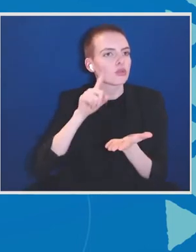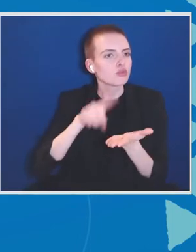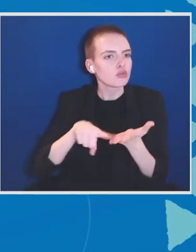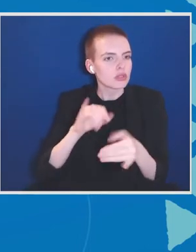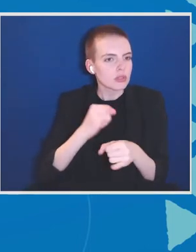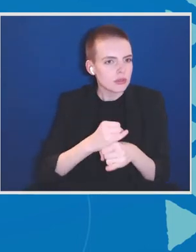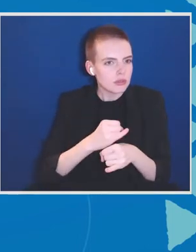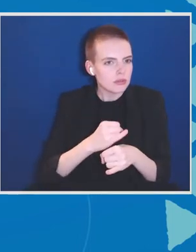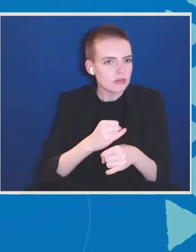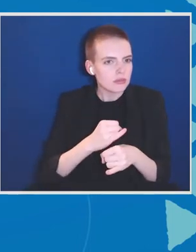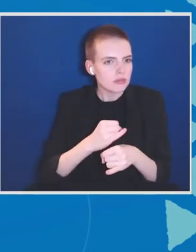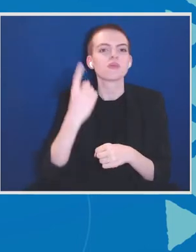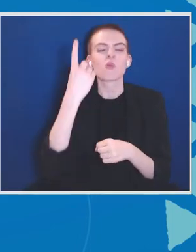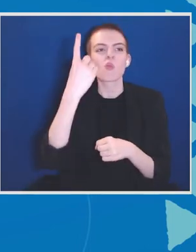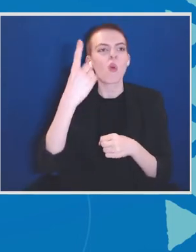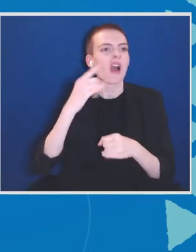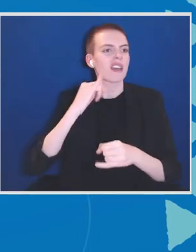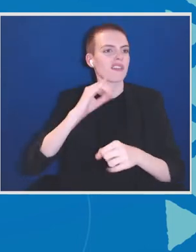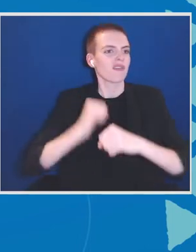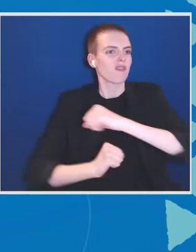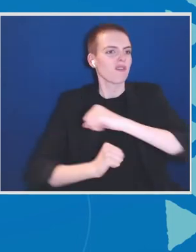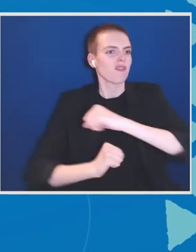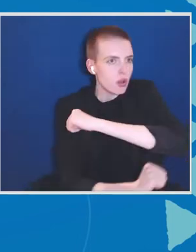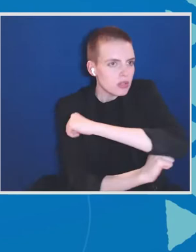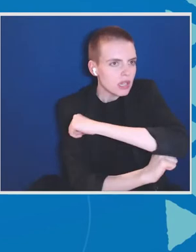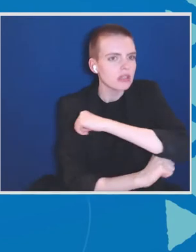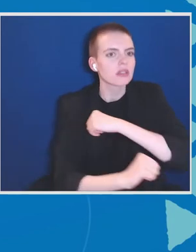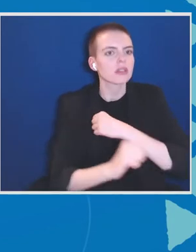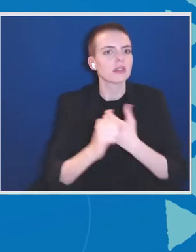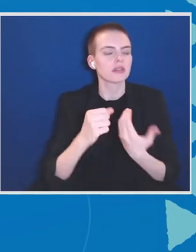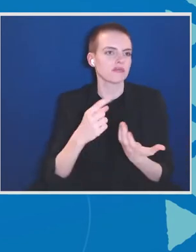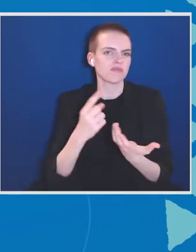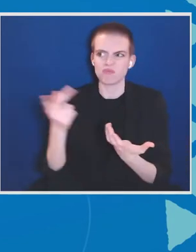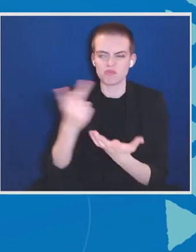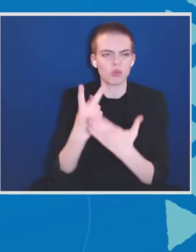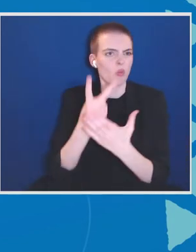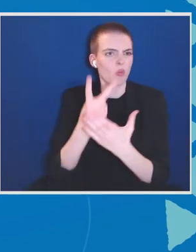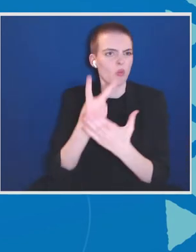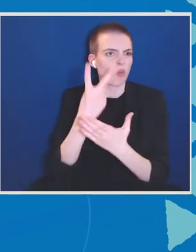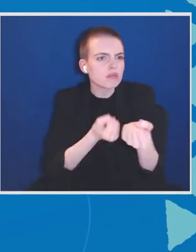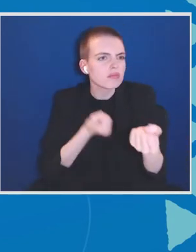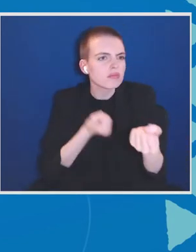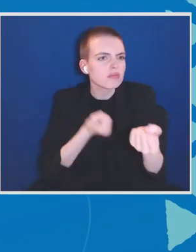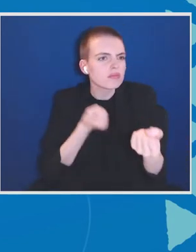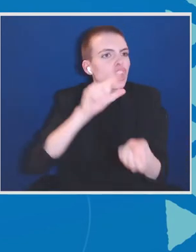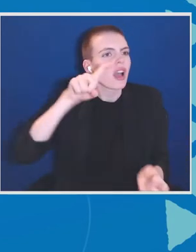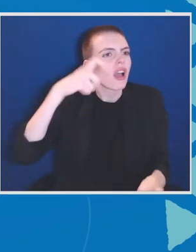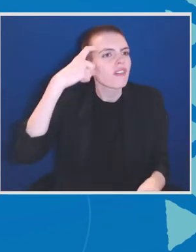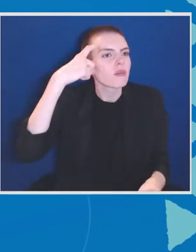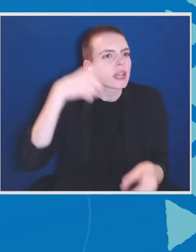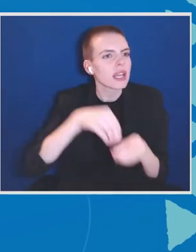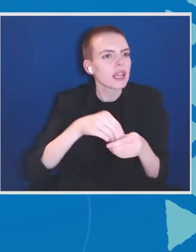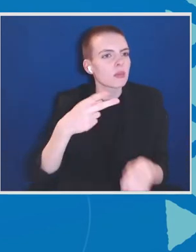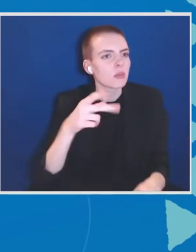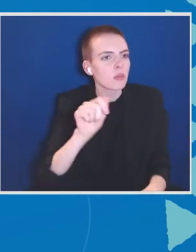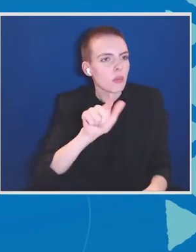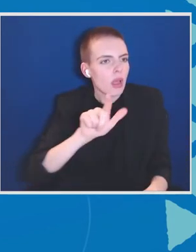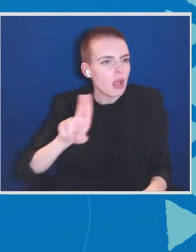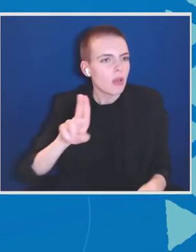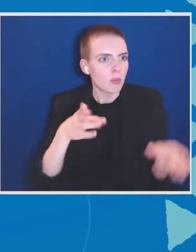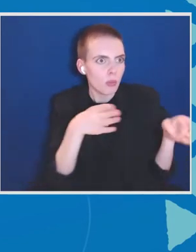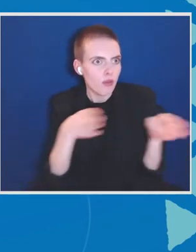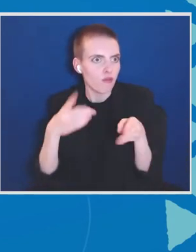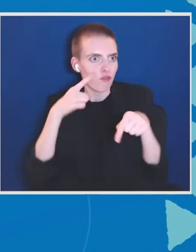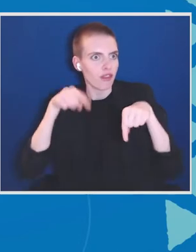Foundation and the Sasakawa Peace Foundation have been supporting the government of Palau to prepare for our Ocean Conference to